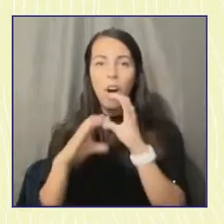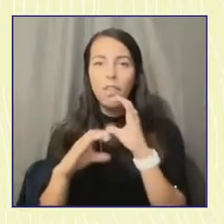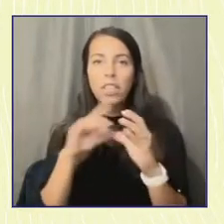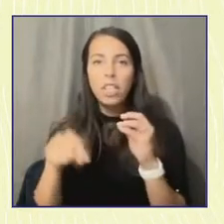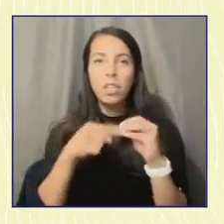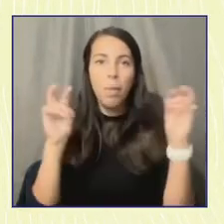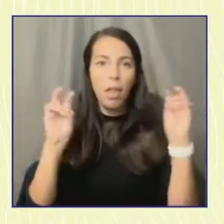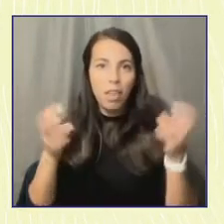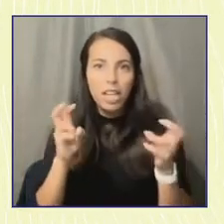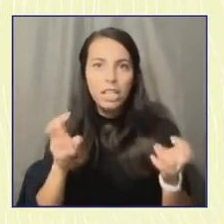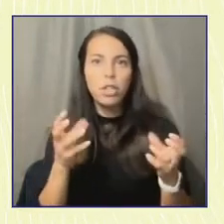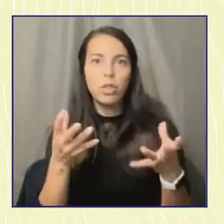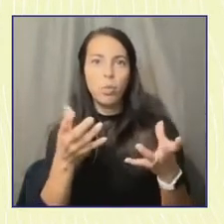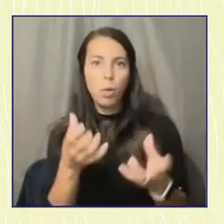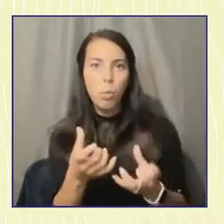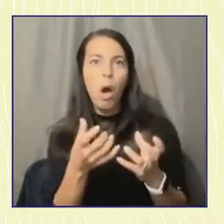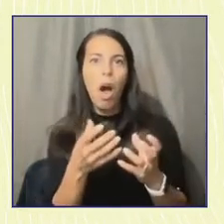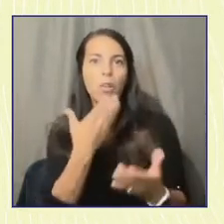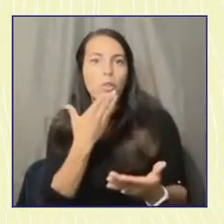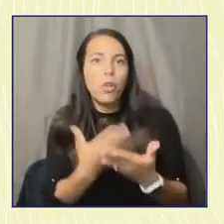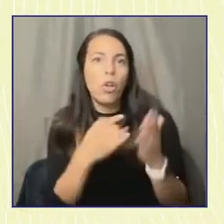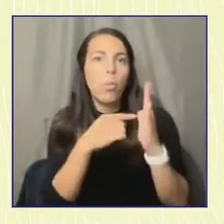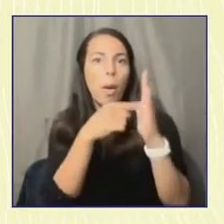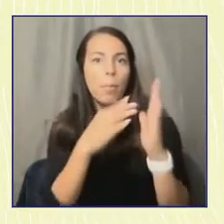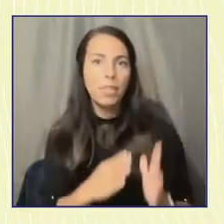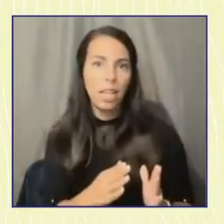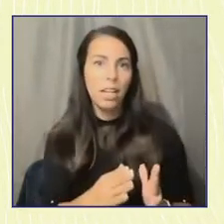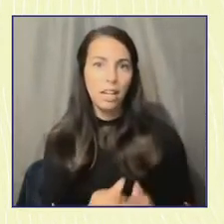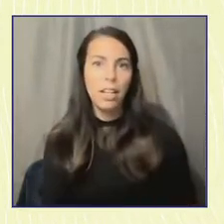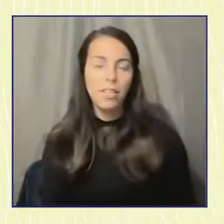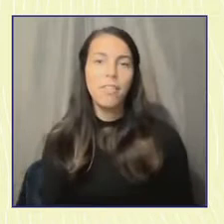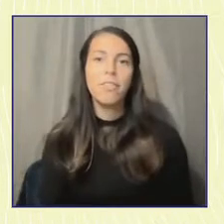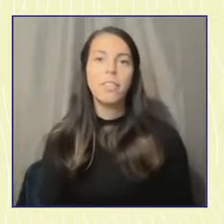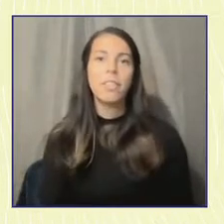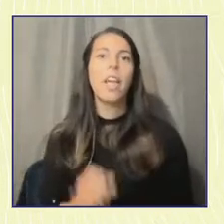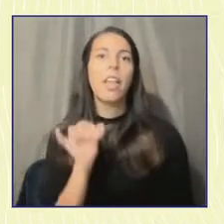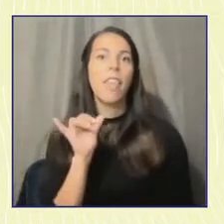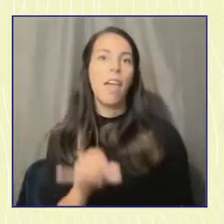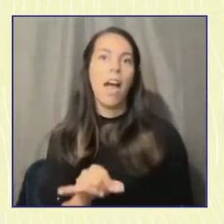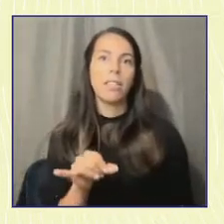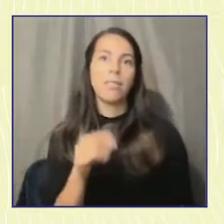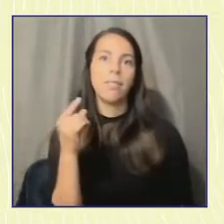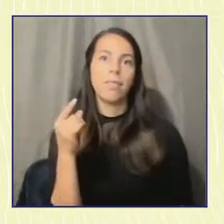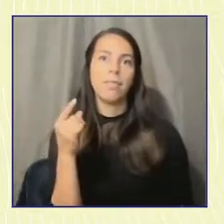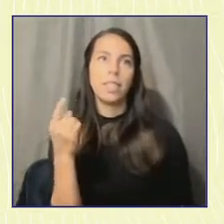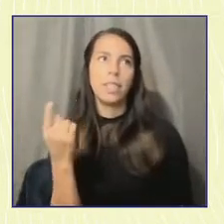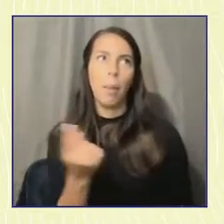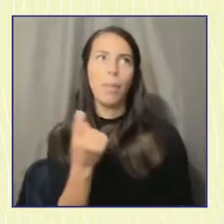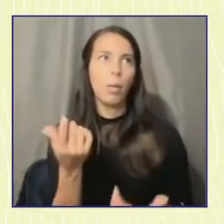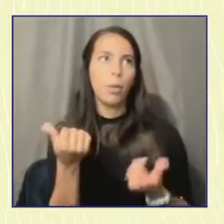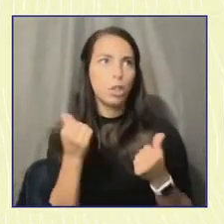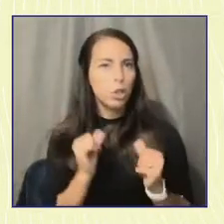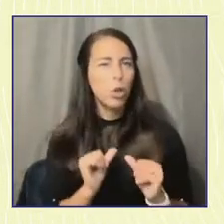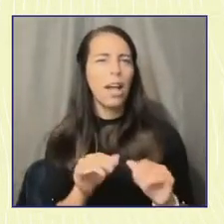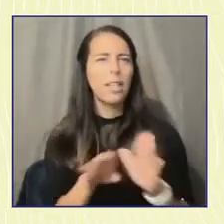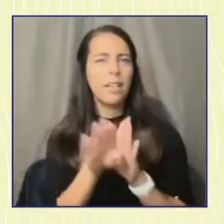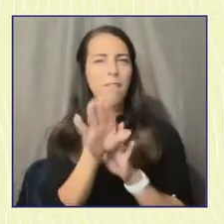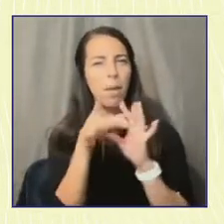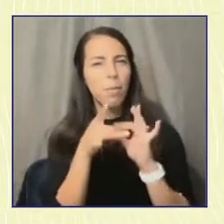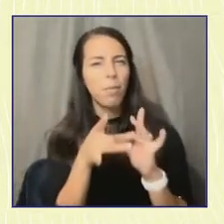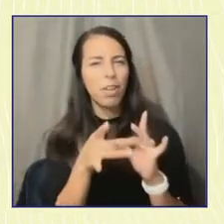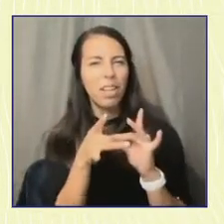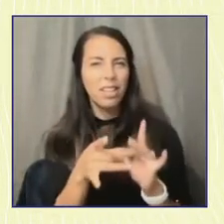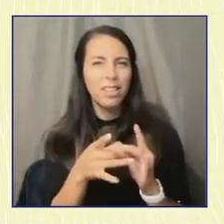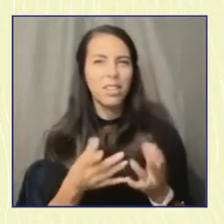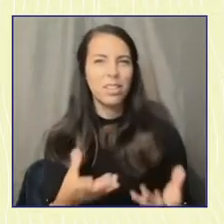representing us in office. And so I think that's, we've been trying to extend that olive branch of we want to do this with people, even if we're